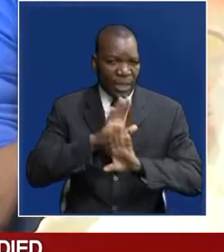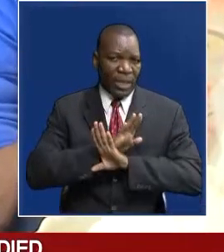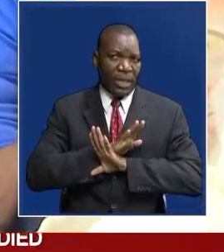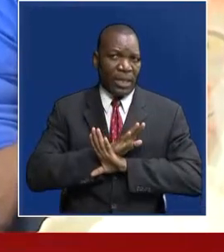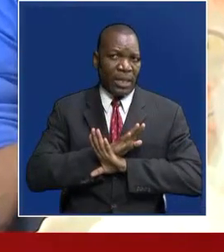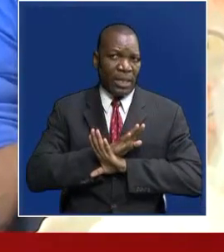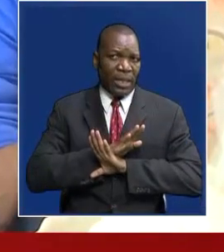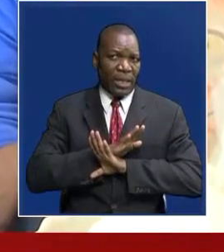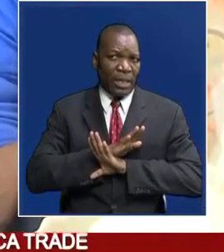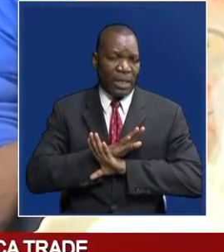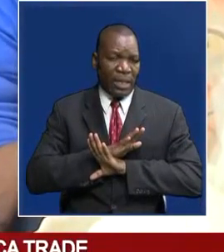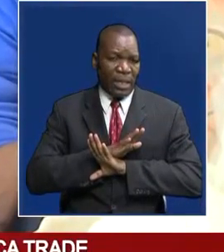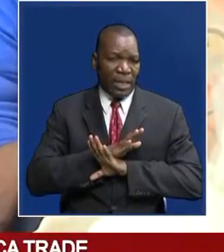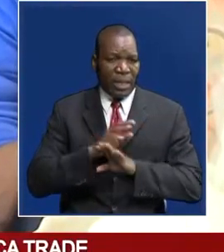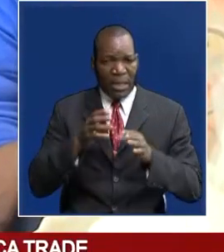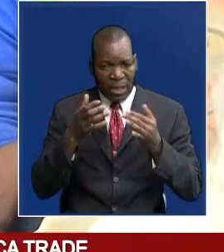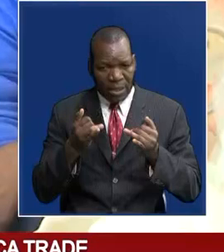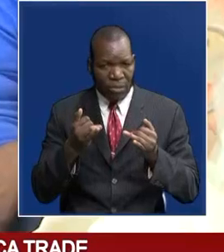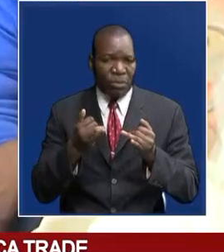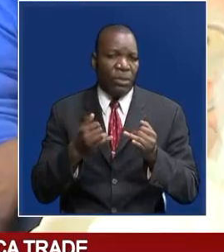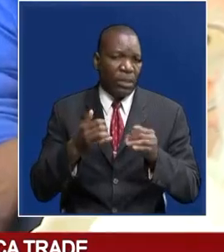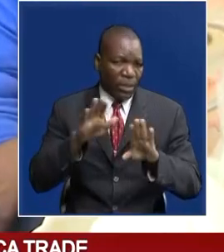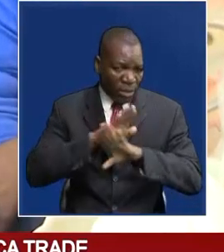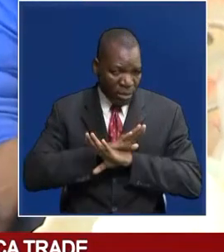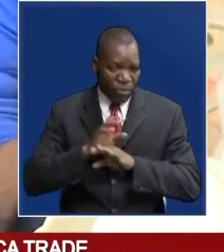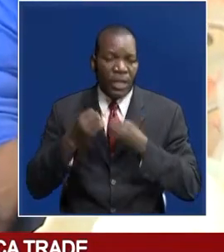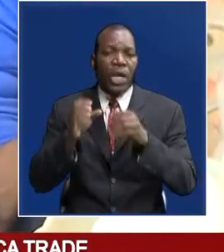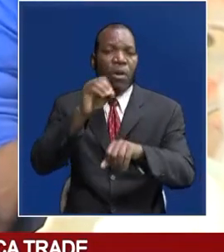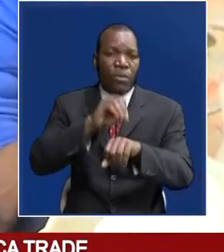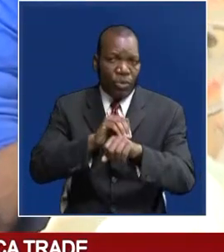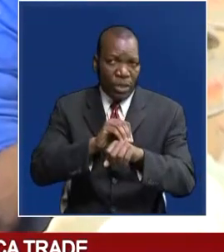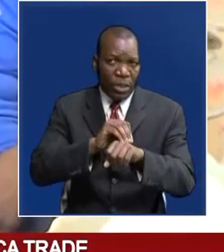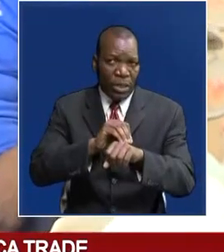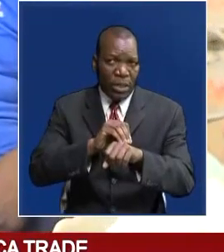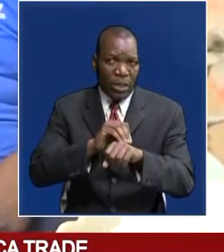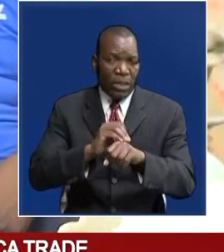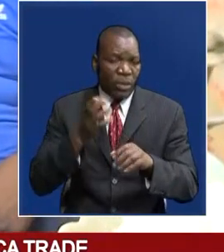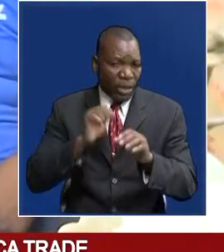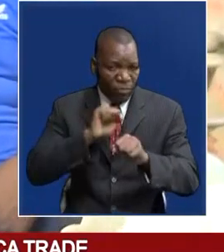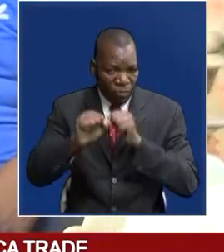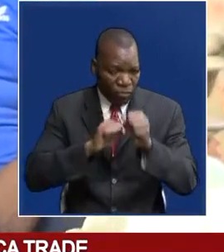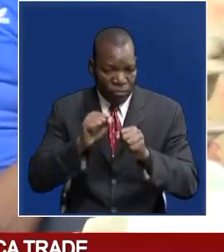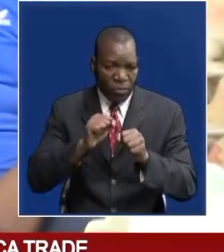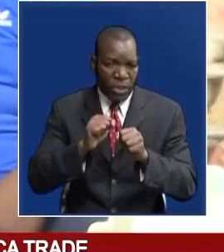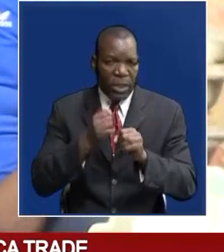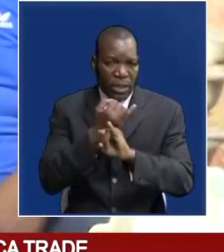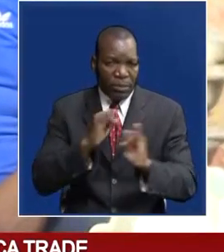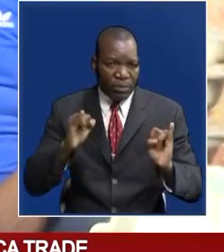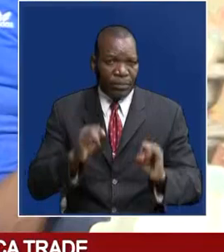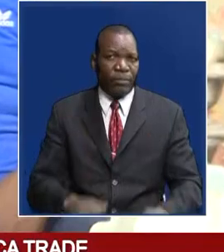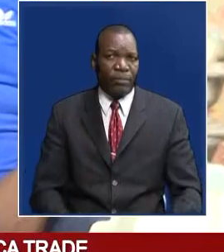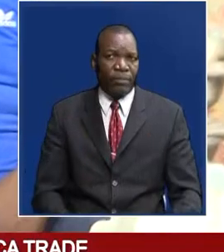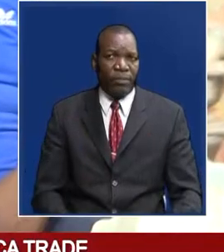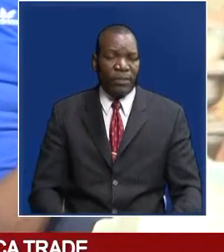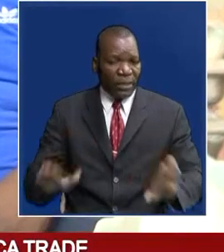provides opportunities without discrimination, is what he and his friends fought for during the struggle for independence. A Zambia without